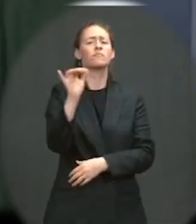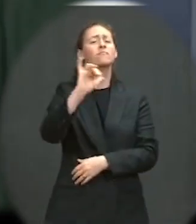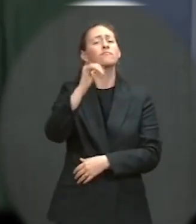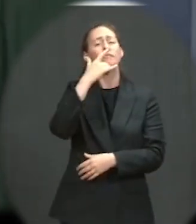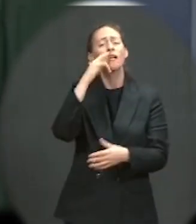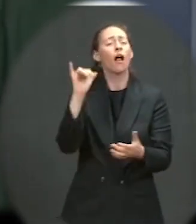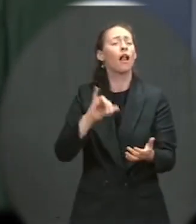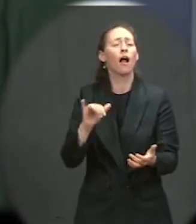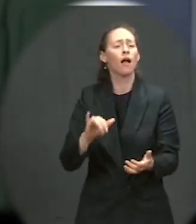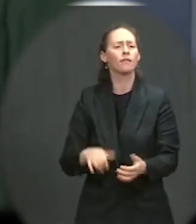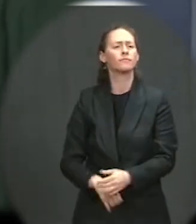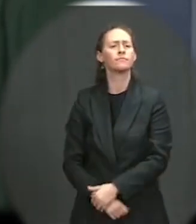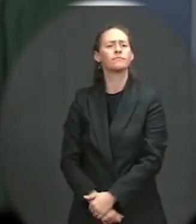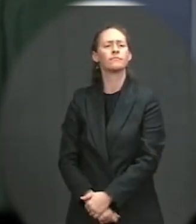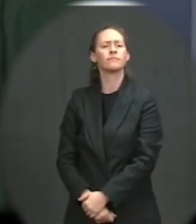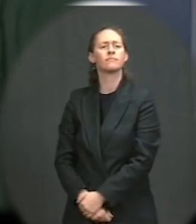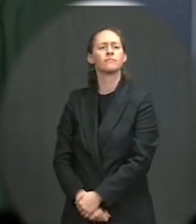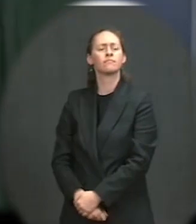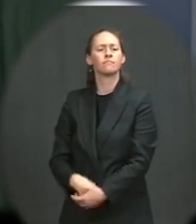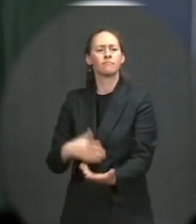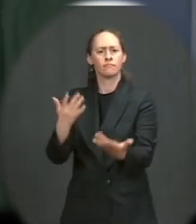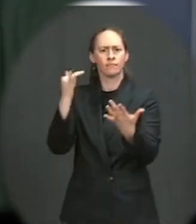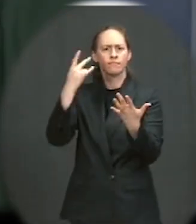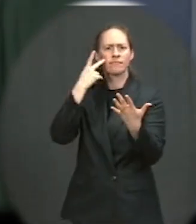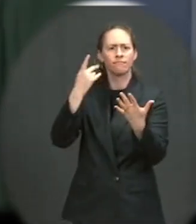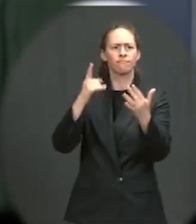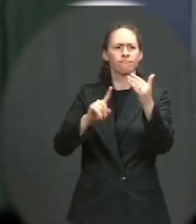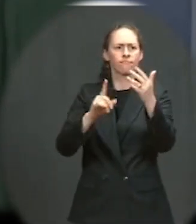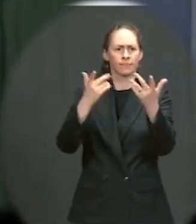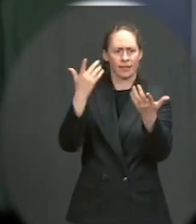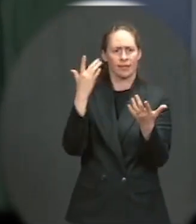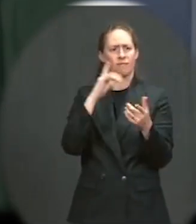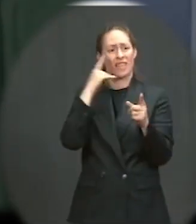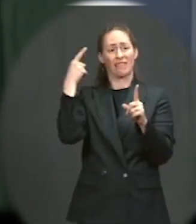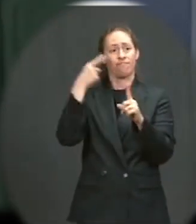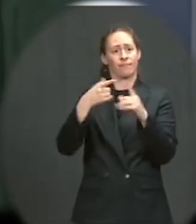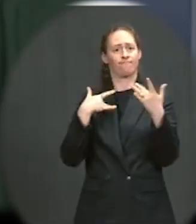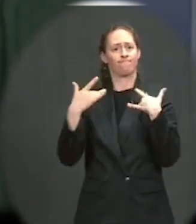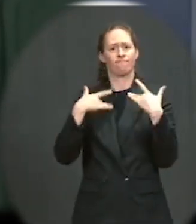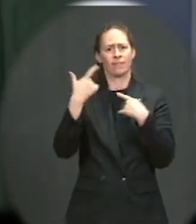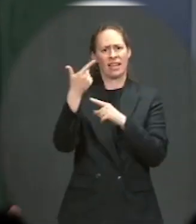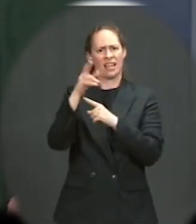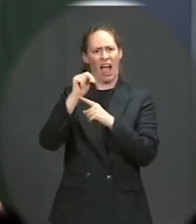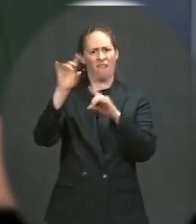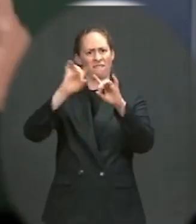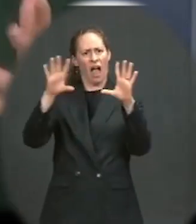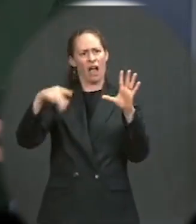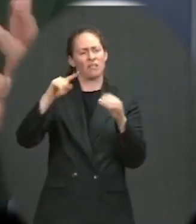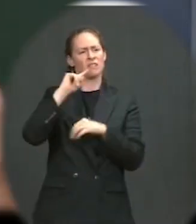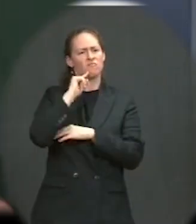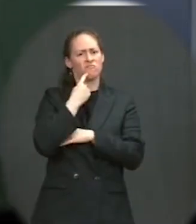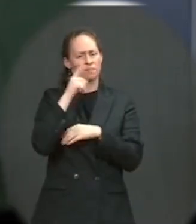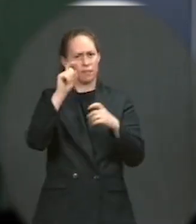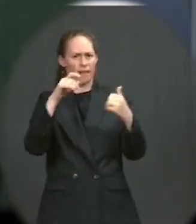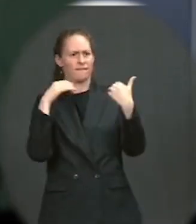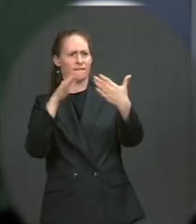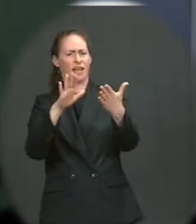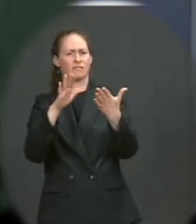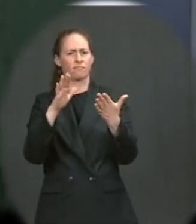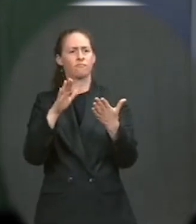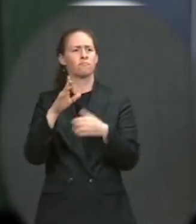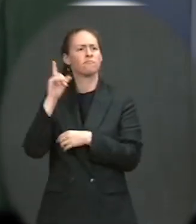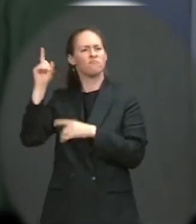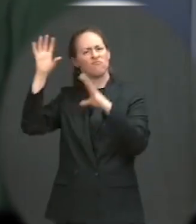the prevalence of gun violence across the country. So, of course, his objective is to take steps, steps he can do